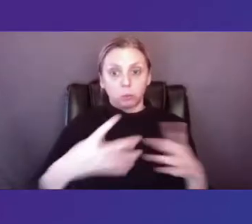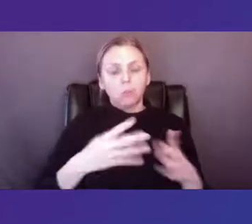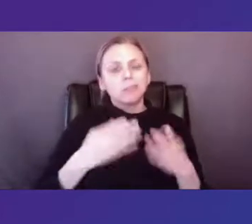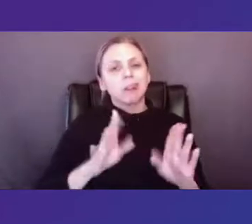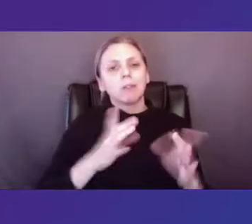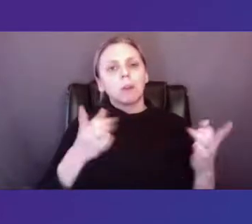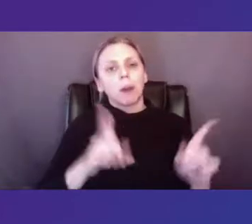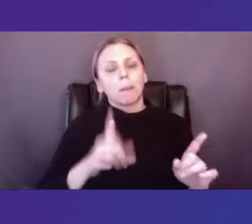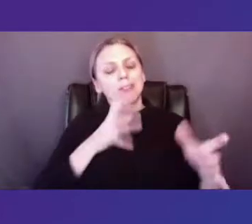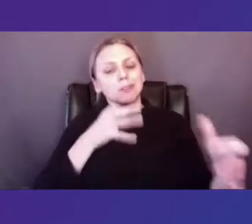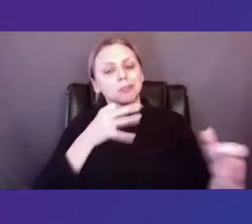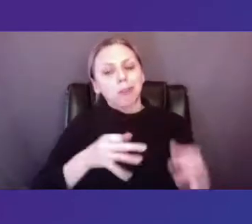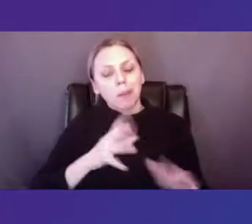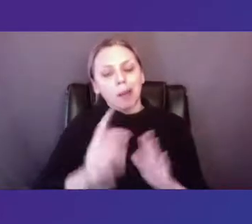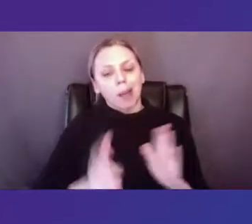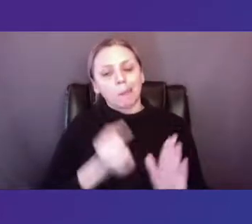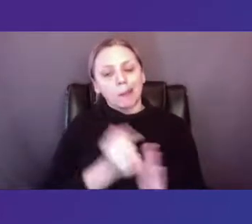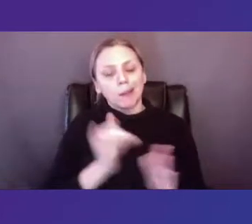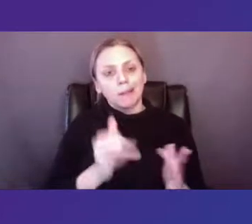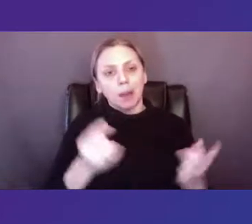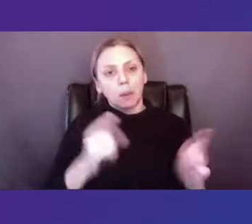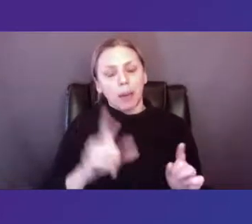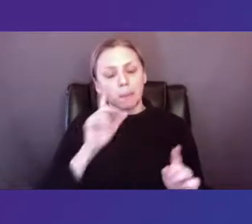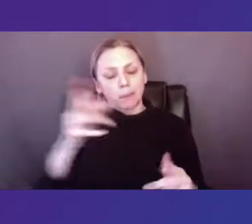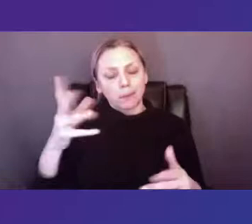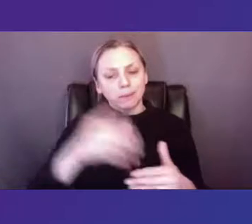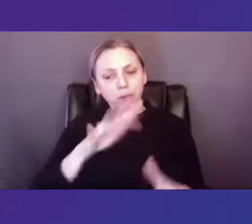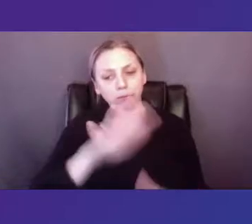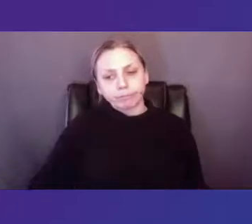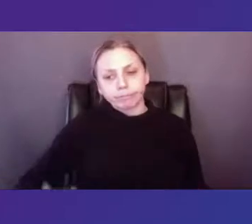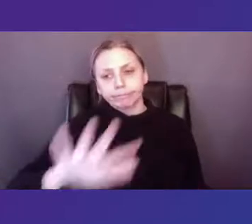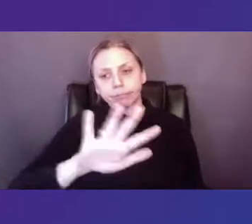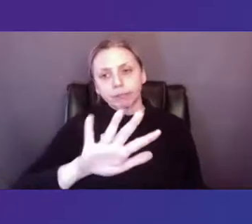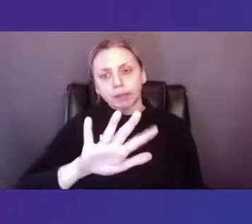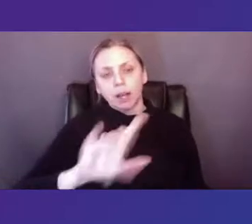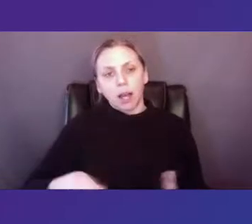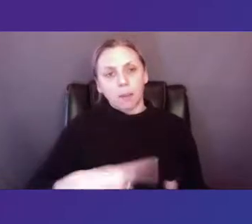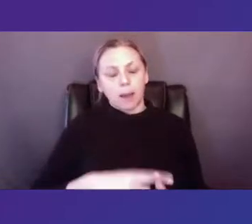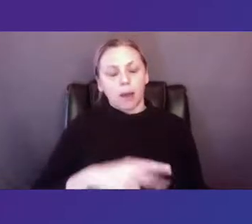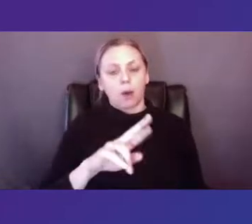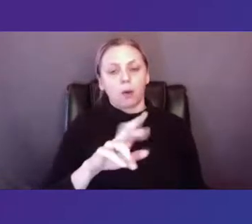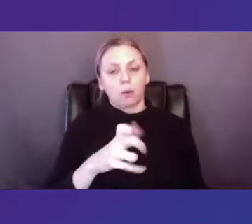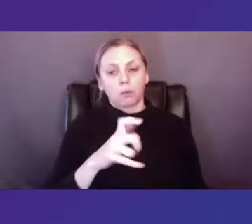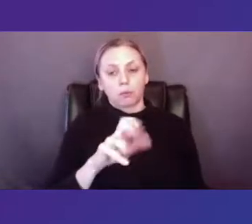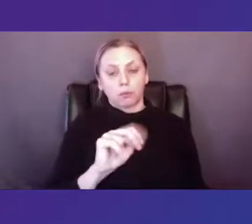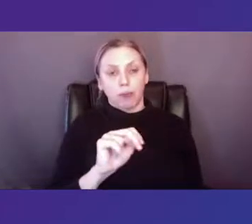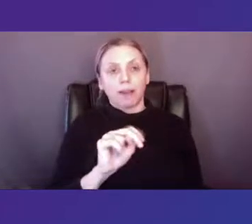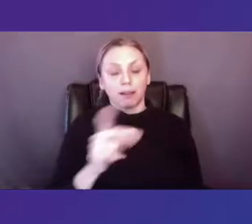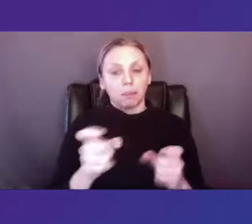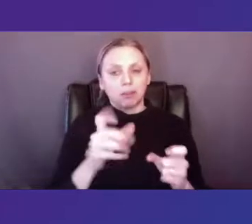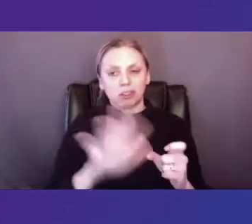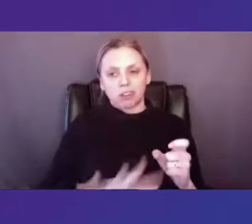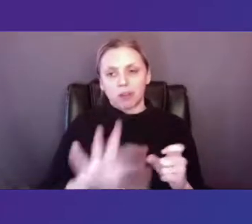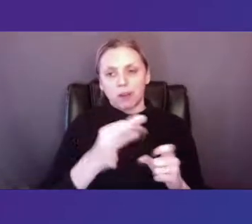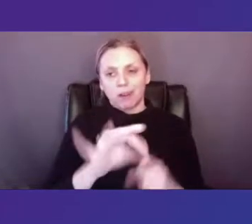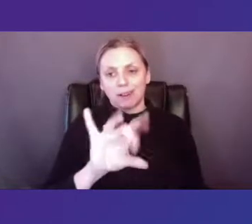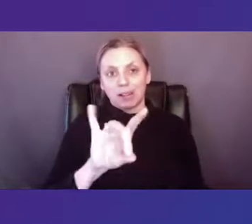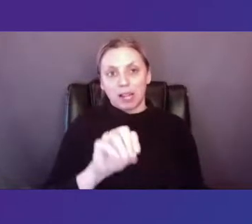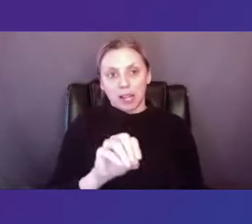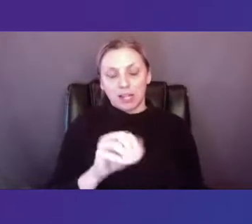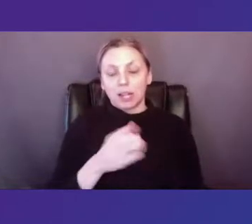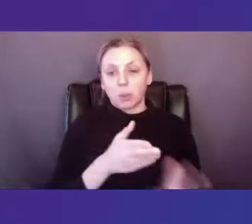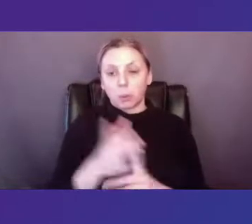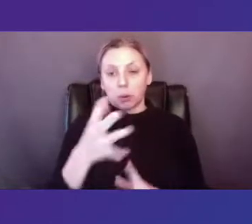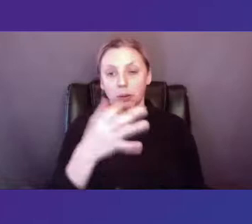describing a period that comes into prominence around the Reagan administration around 1980 through